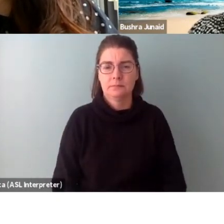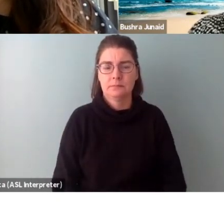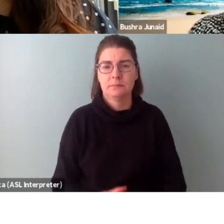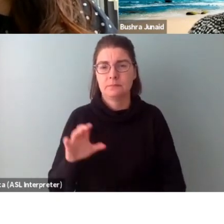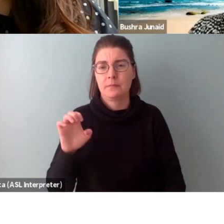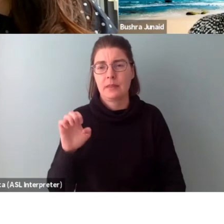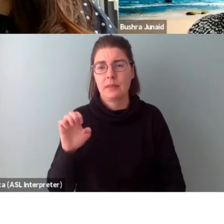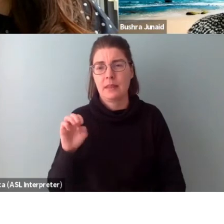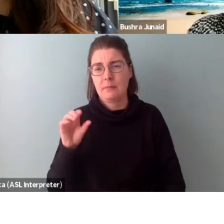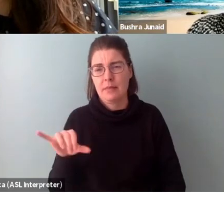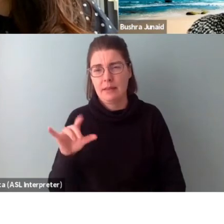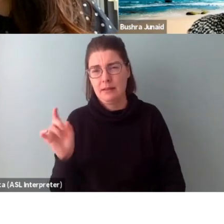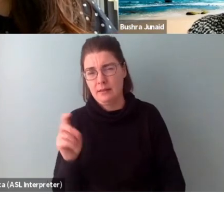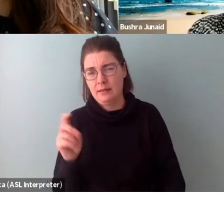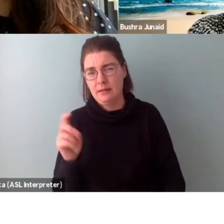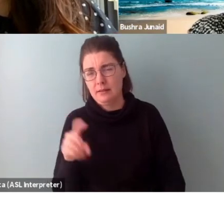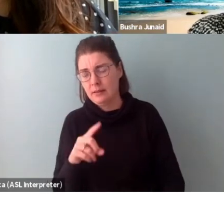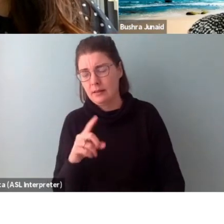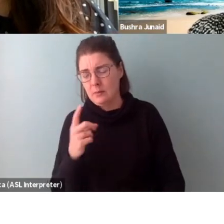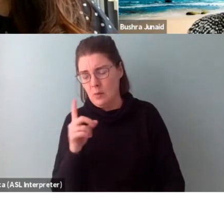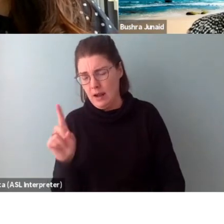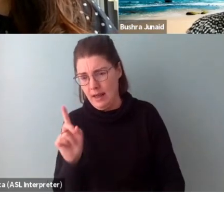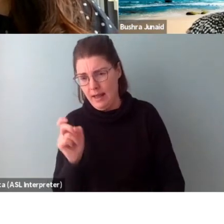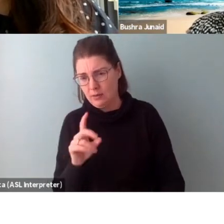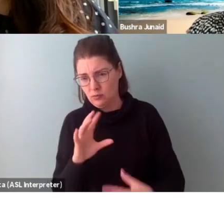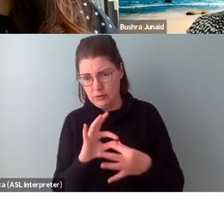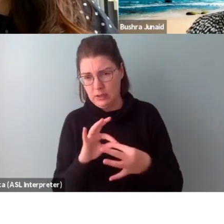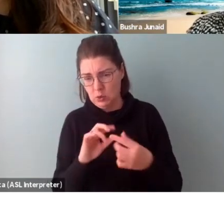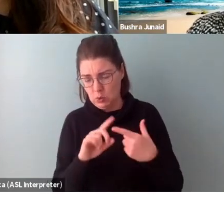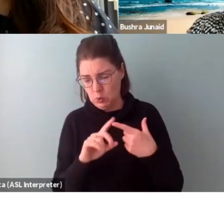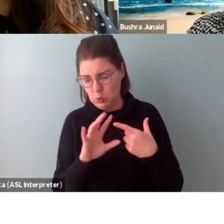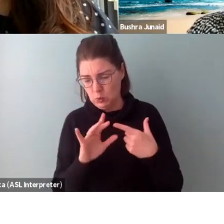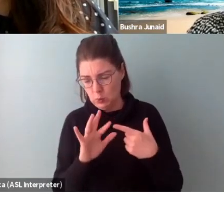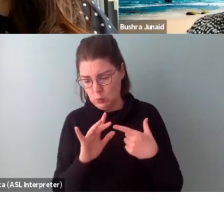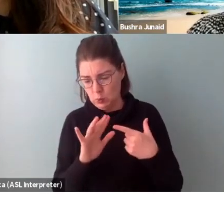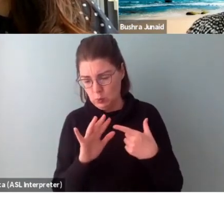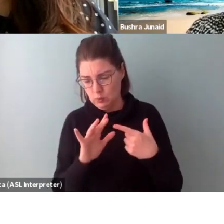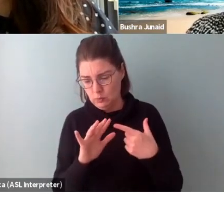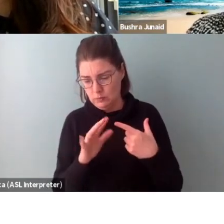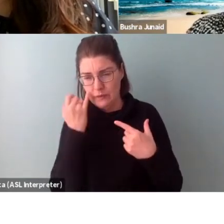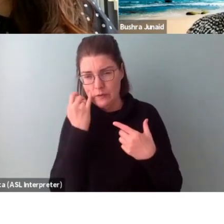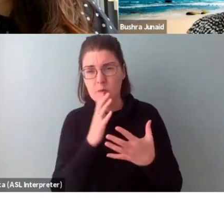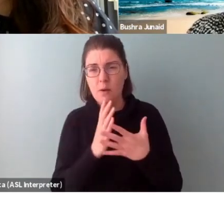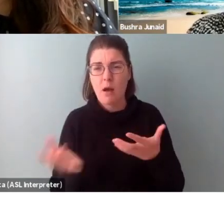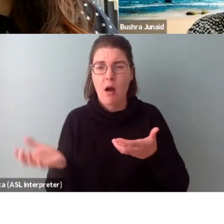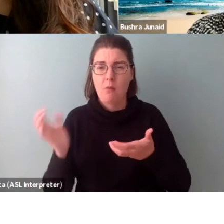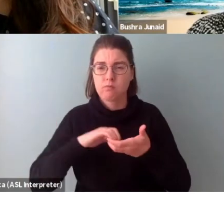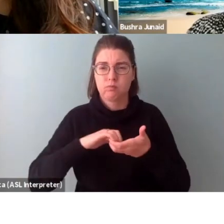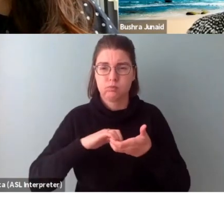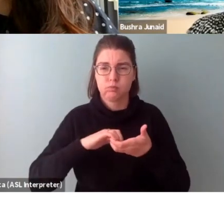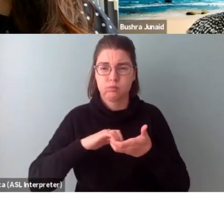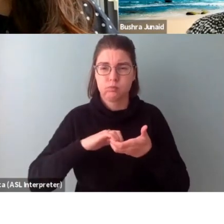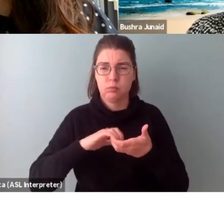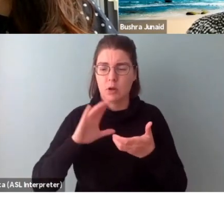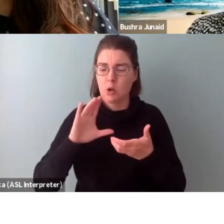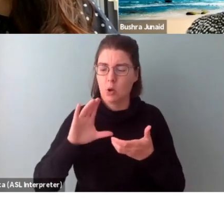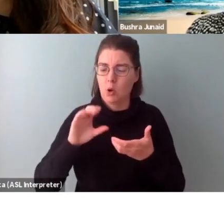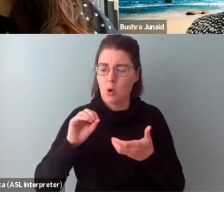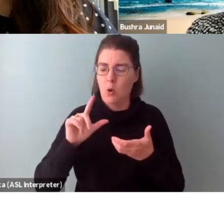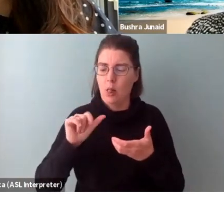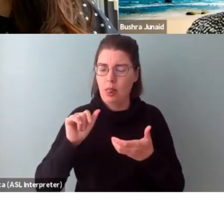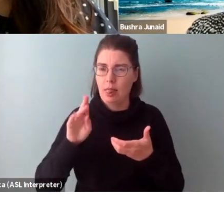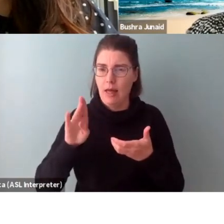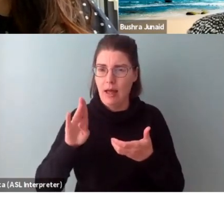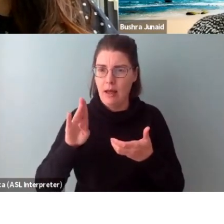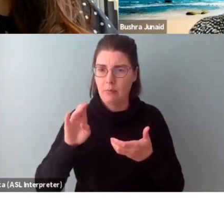Okay. Someone wanted, had more questions about the, when you were talking about collaborators, the who, what, when,